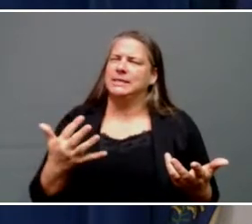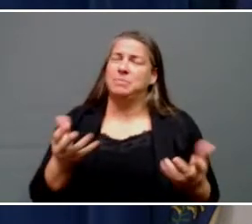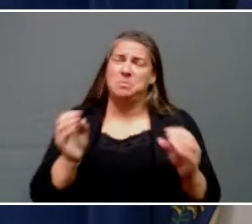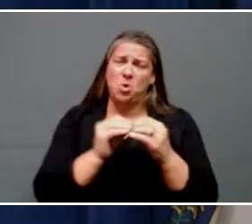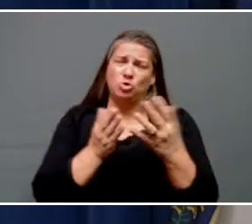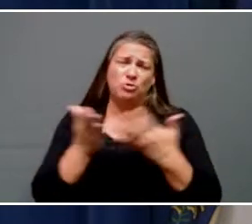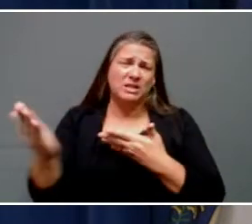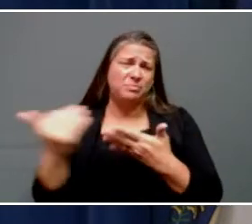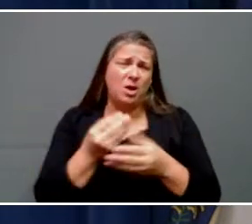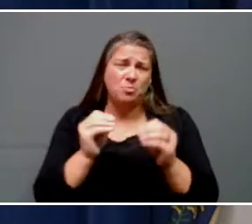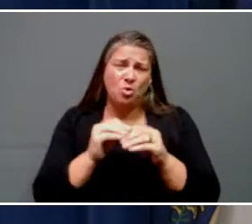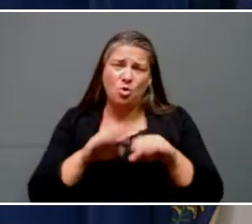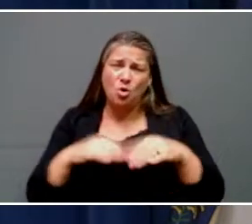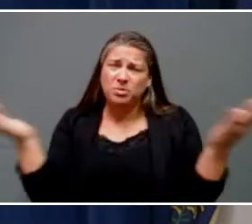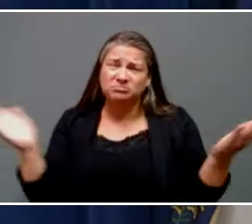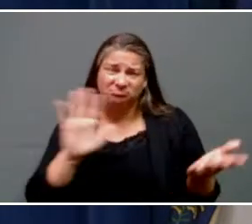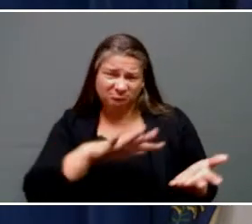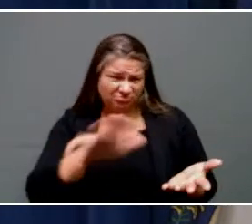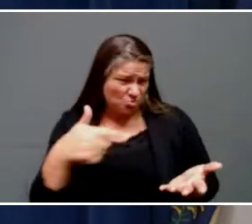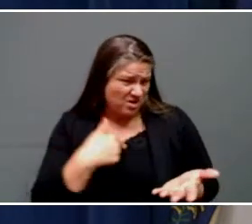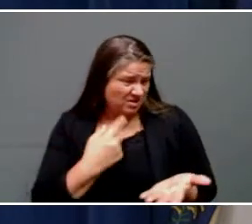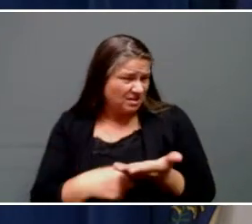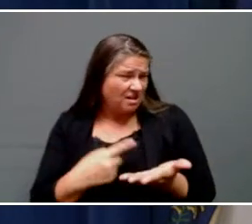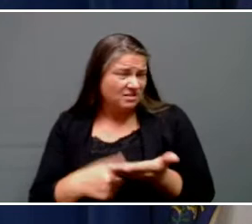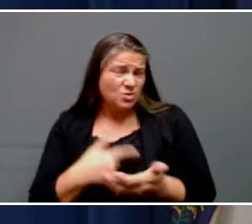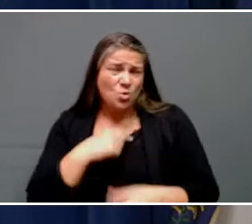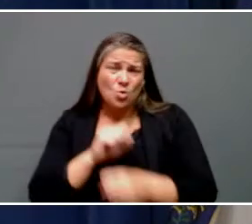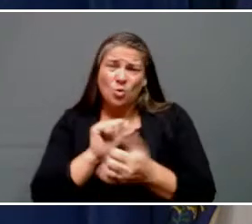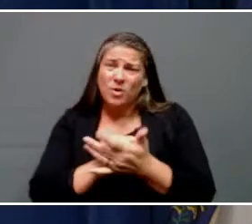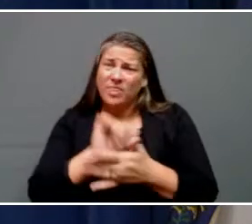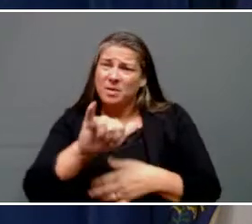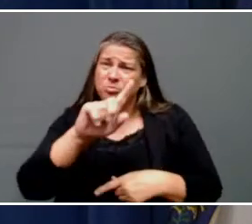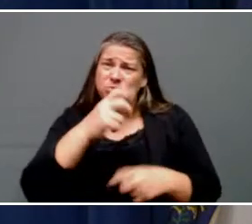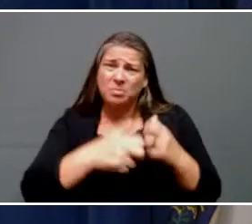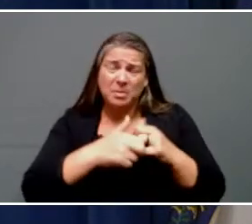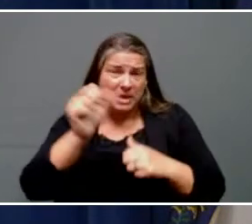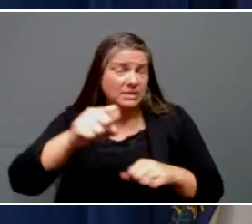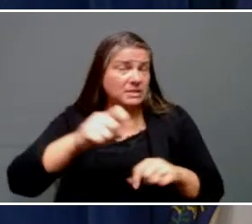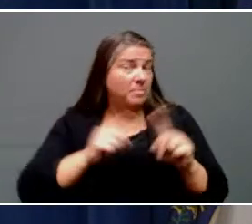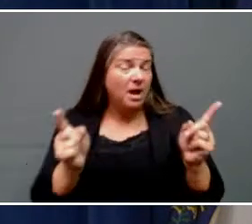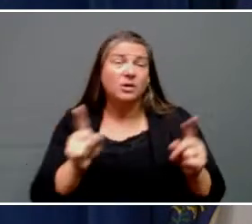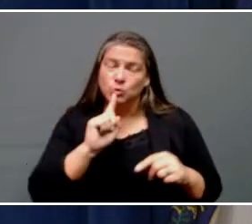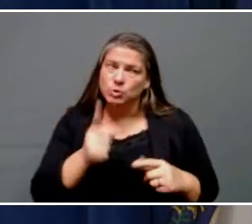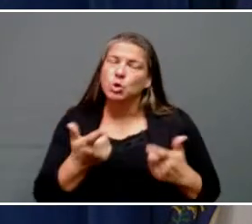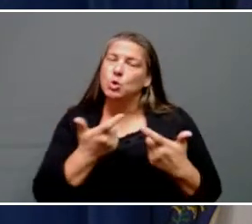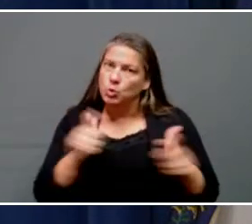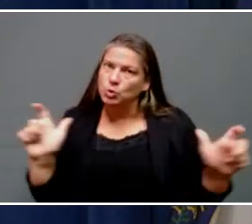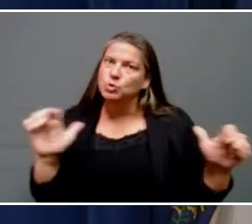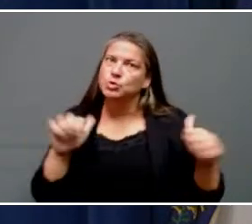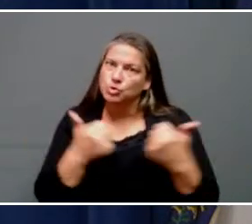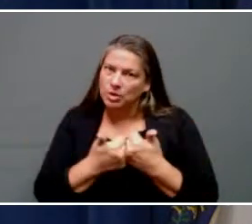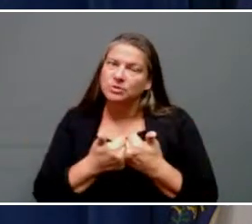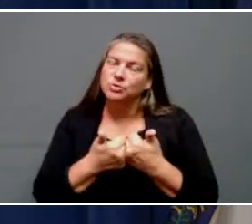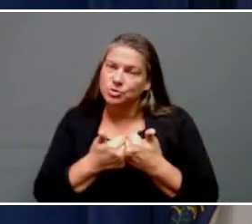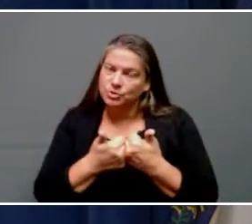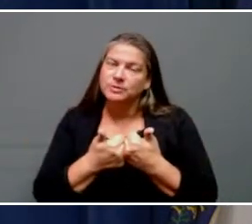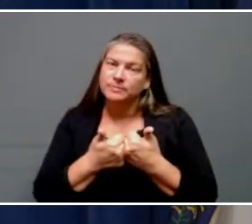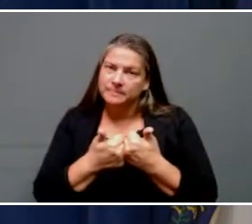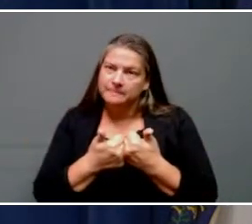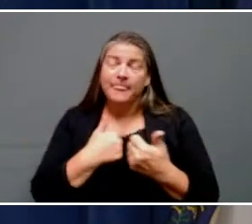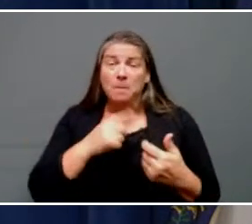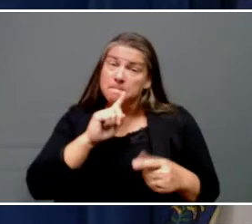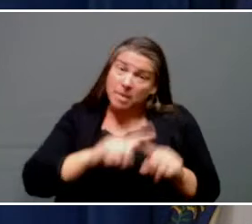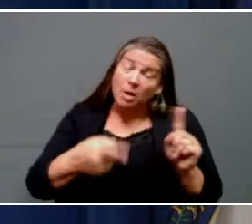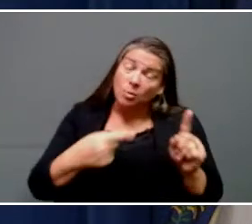that we are having these conversations. We are working this problem, but it is a major challenge. But we're getting some real innovative ideas coming